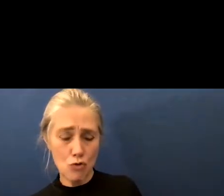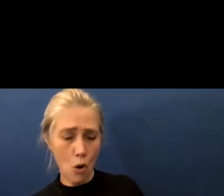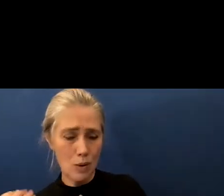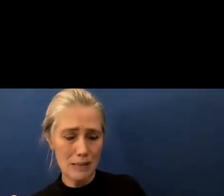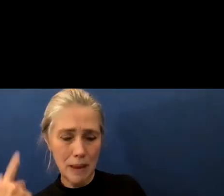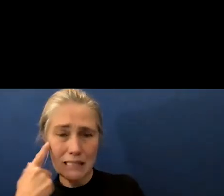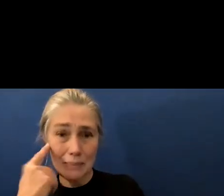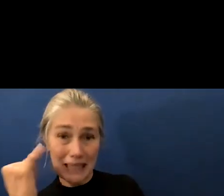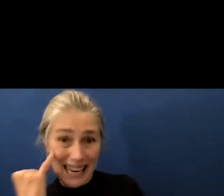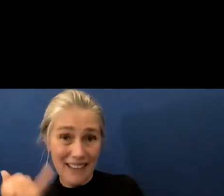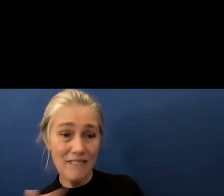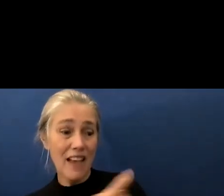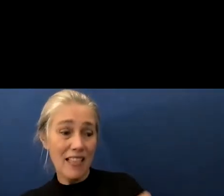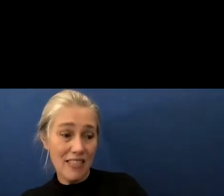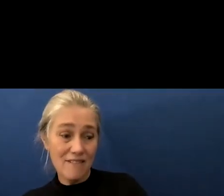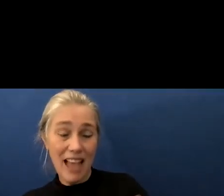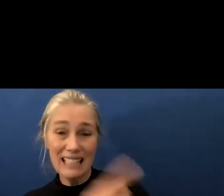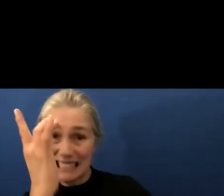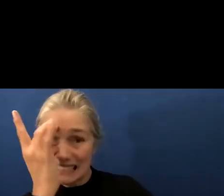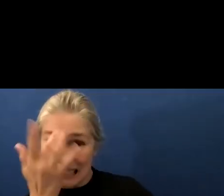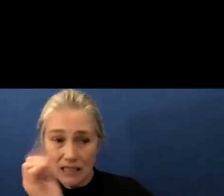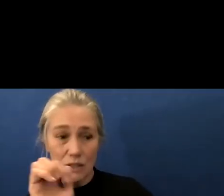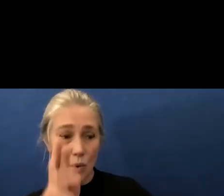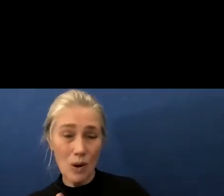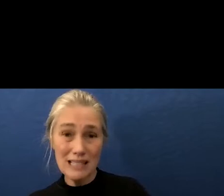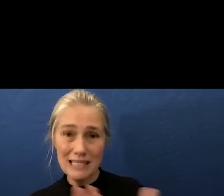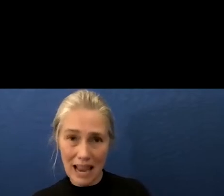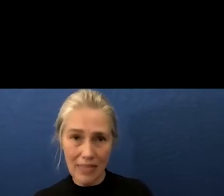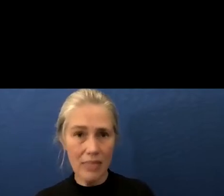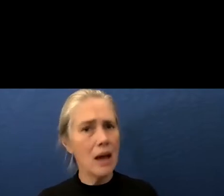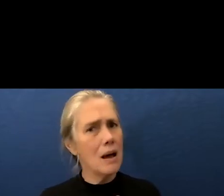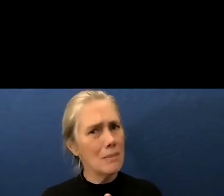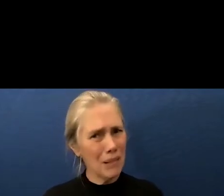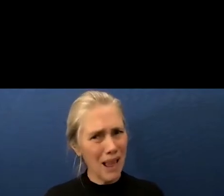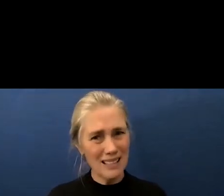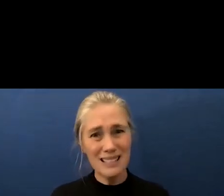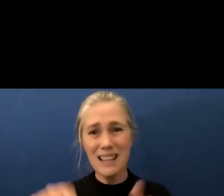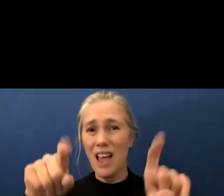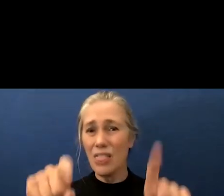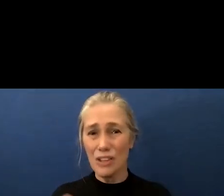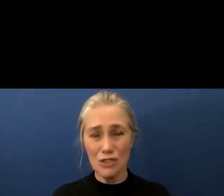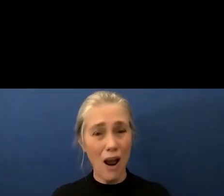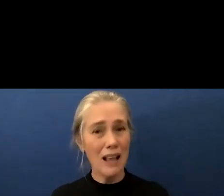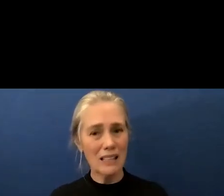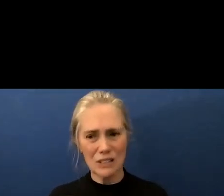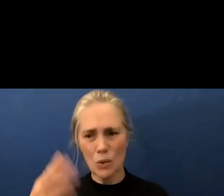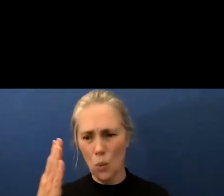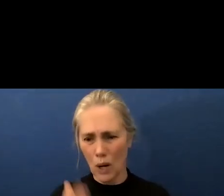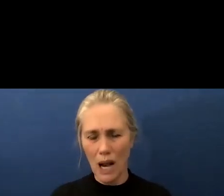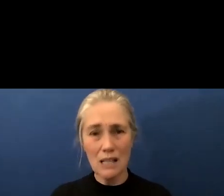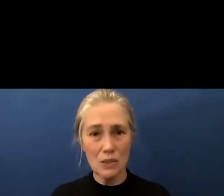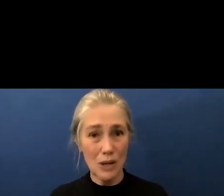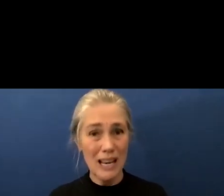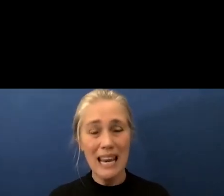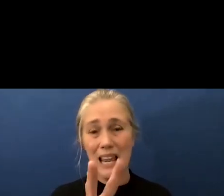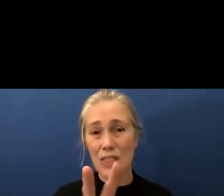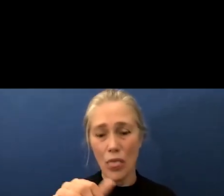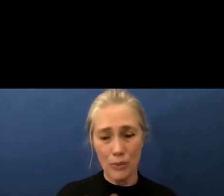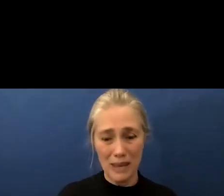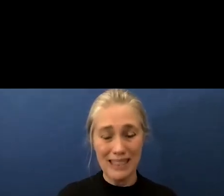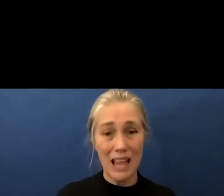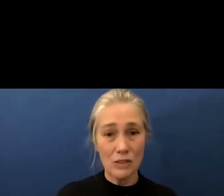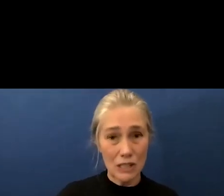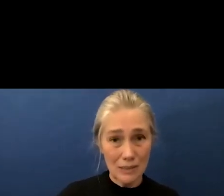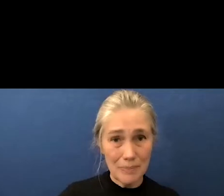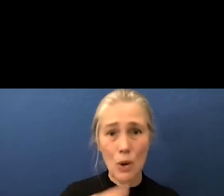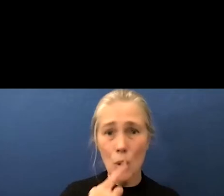trials were cut short of the 3 000 vaccinated 5 to 11 year olds in the pfizer trial an initial group